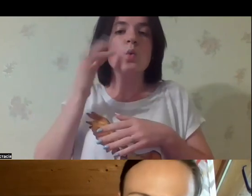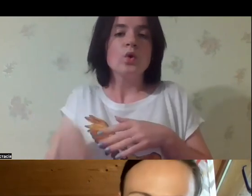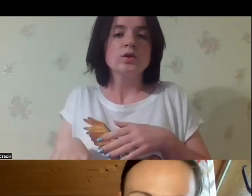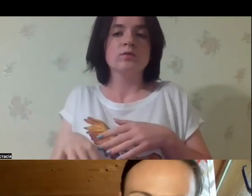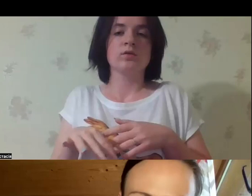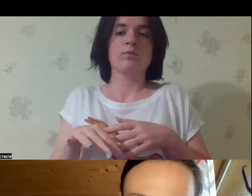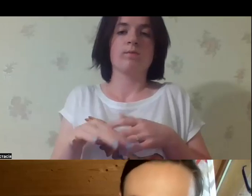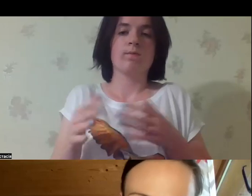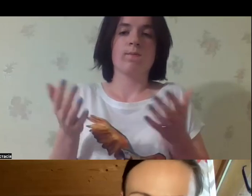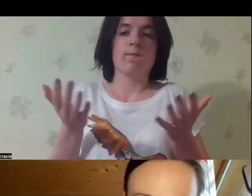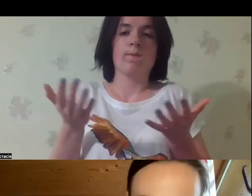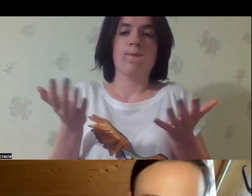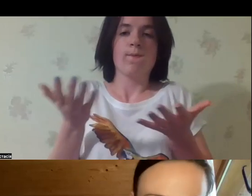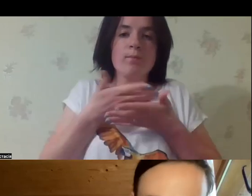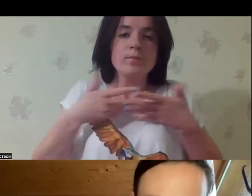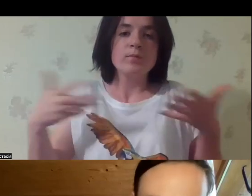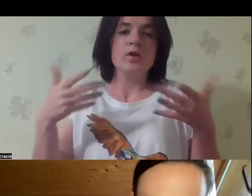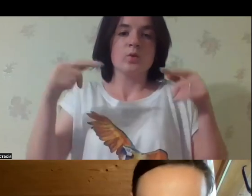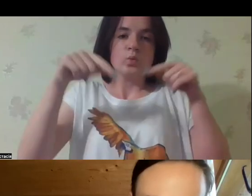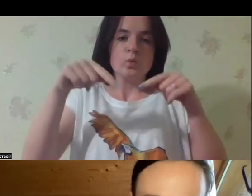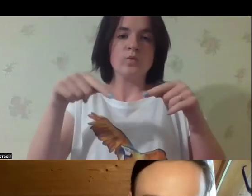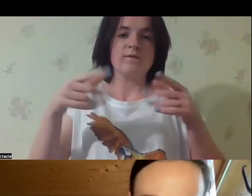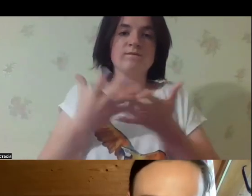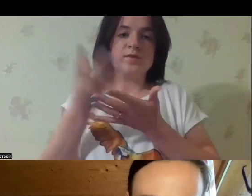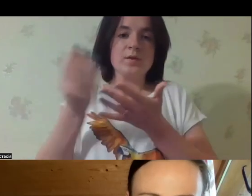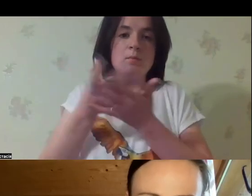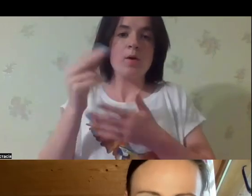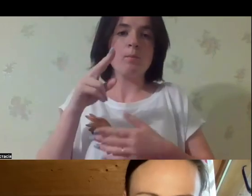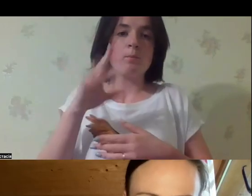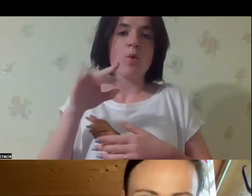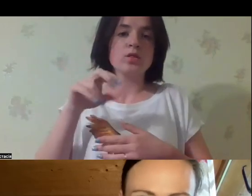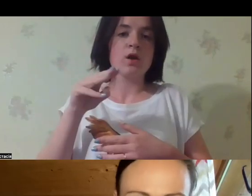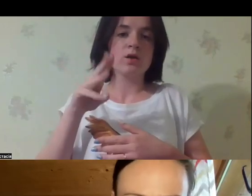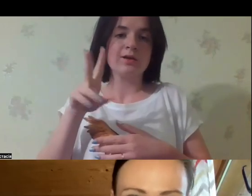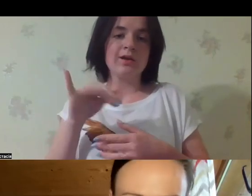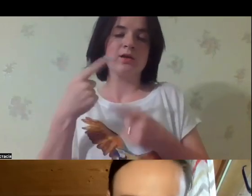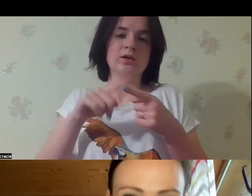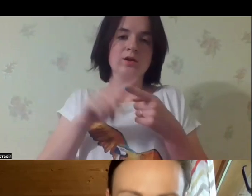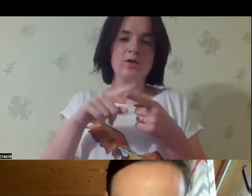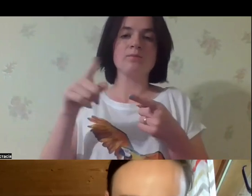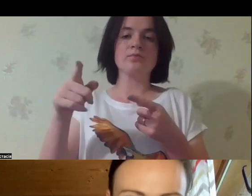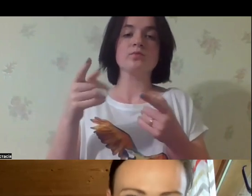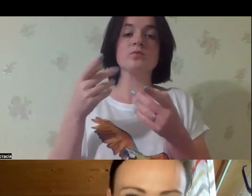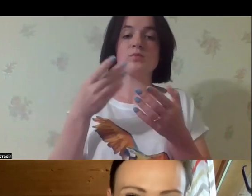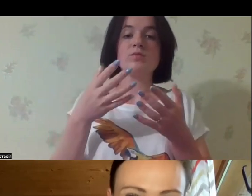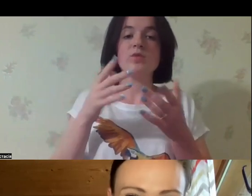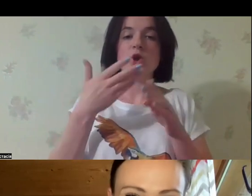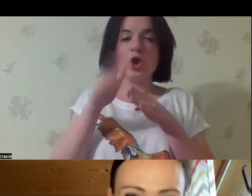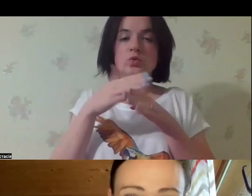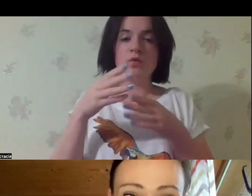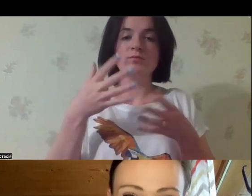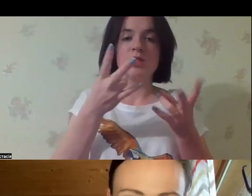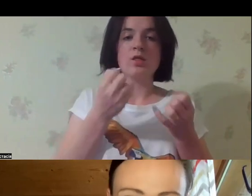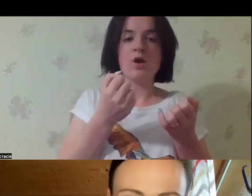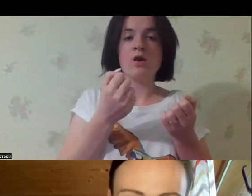What kind of experience do you get there? All of us here in Ukraine are paying the taxes and some of these